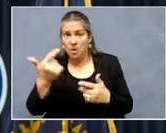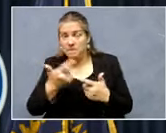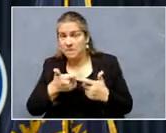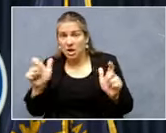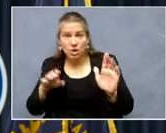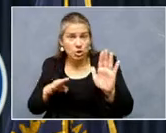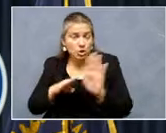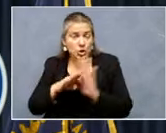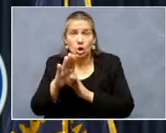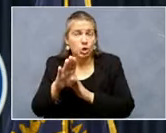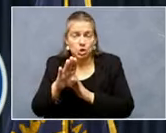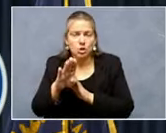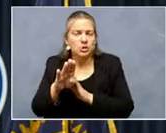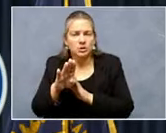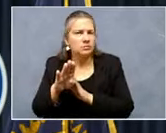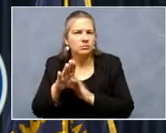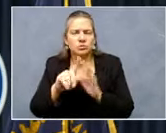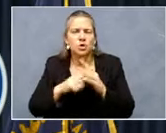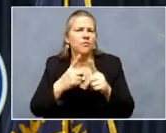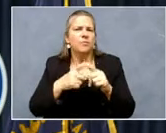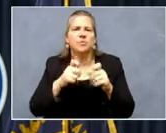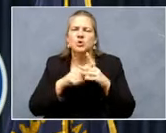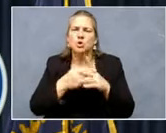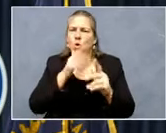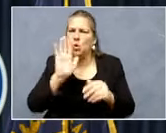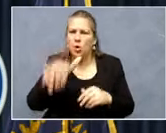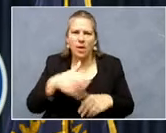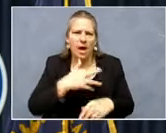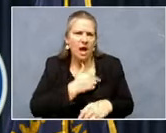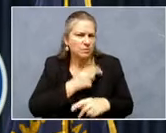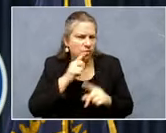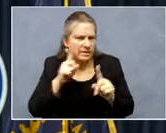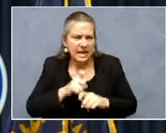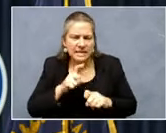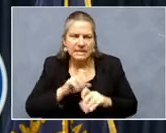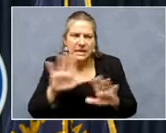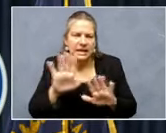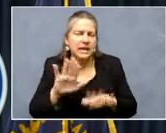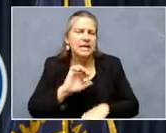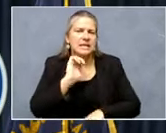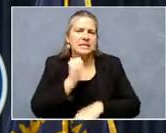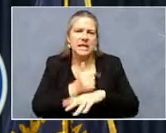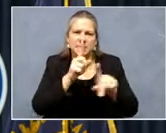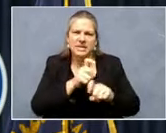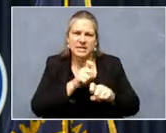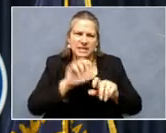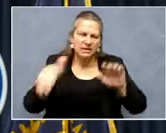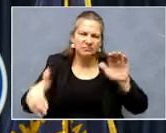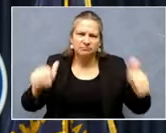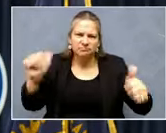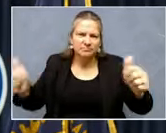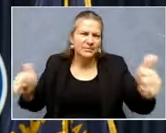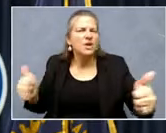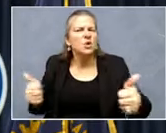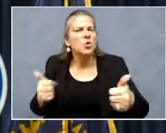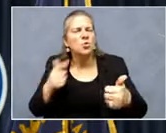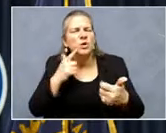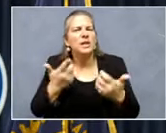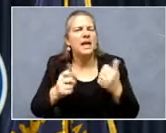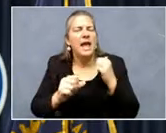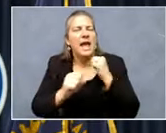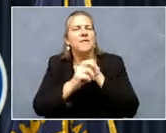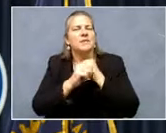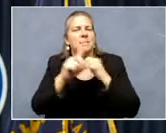consistently messaged from the start, not to go to the hospital, to get tested, set up testing locations. We really have them advertised testing locations